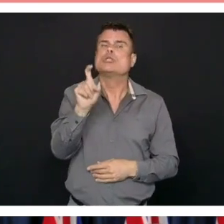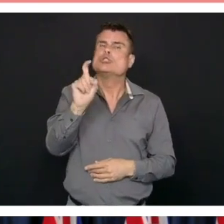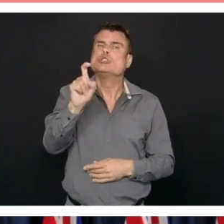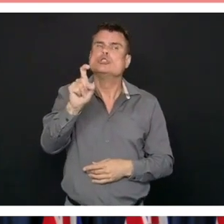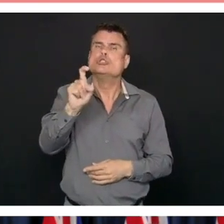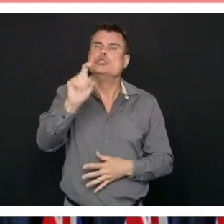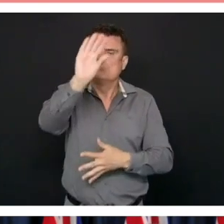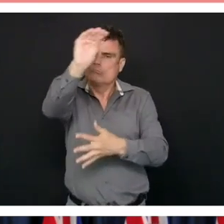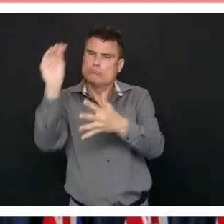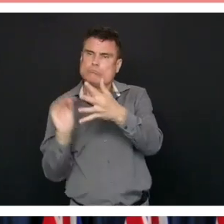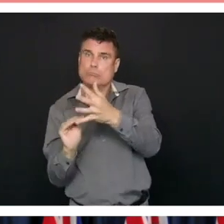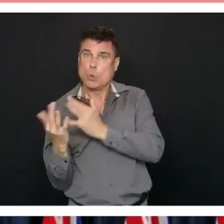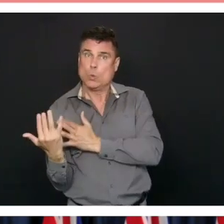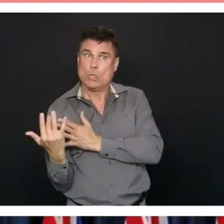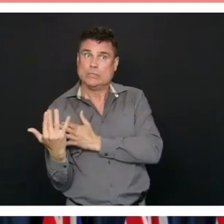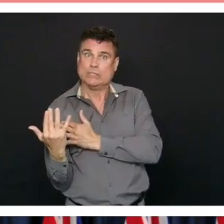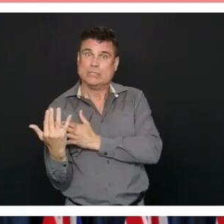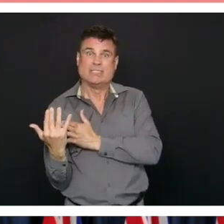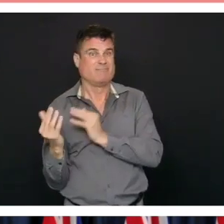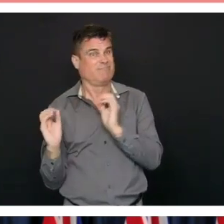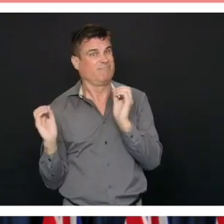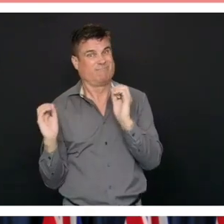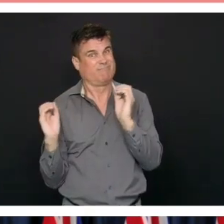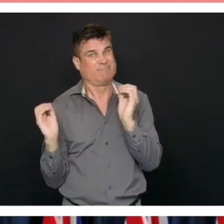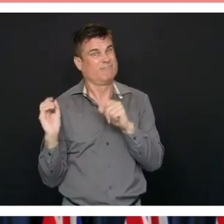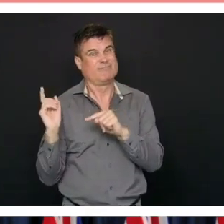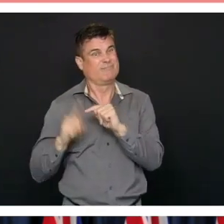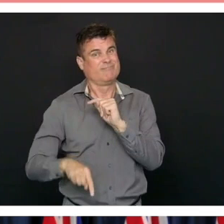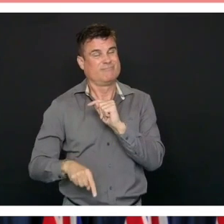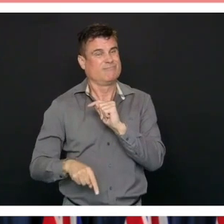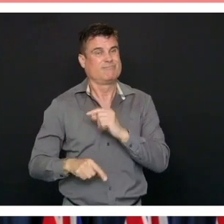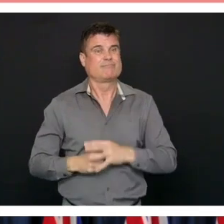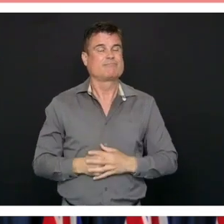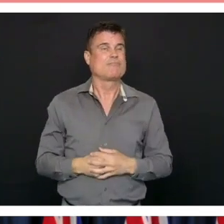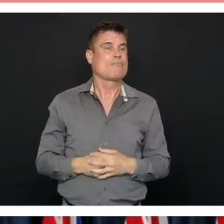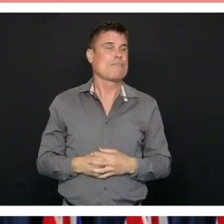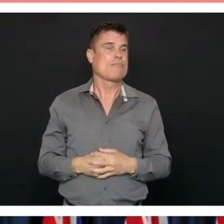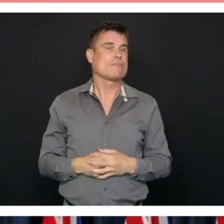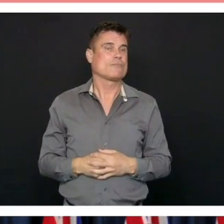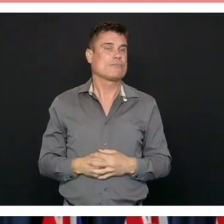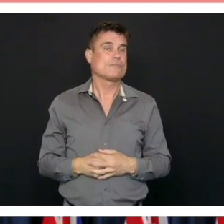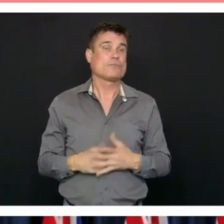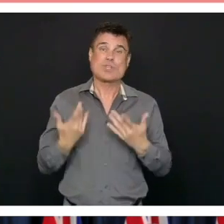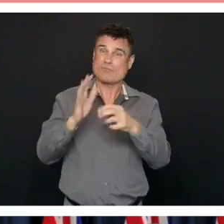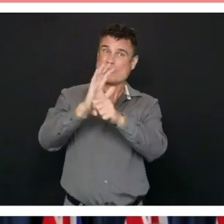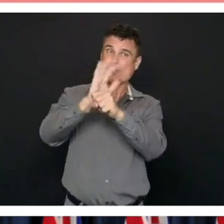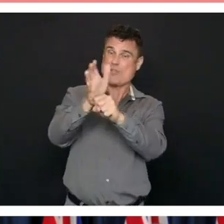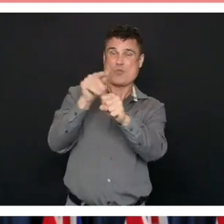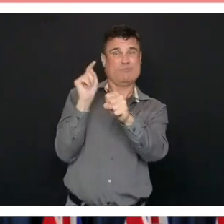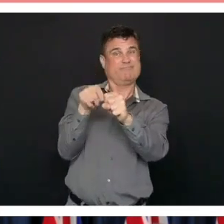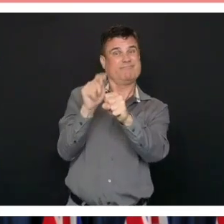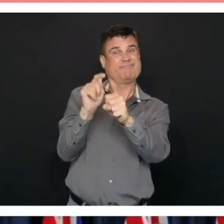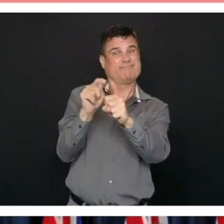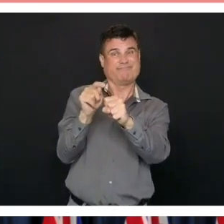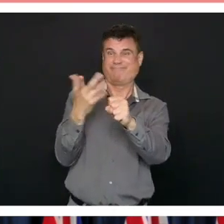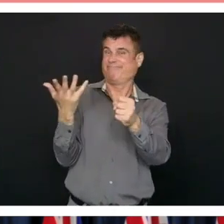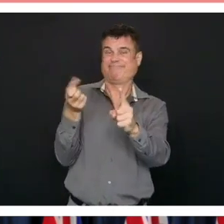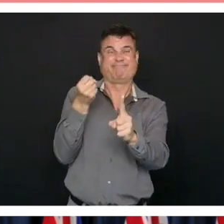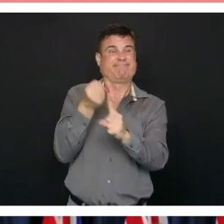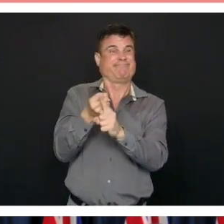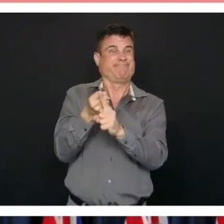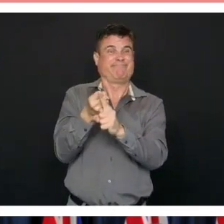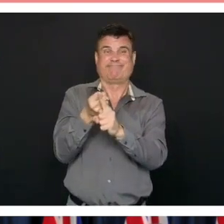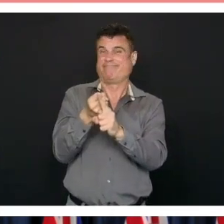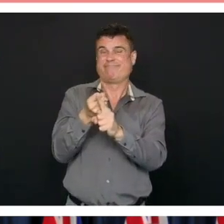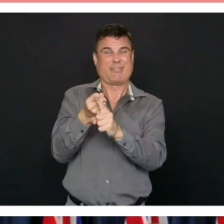lists. And that is another significant thing we have to deal with. The COVID-19 has wiped out many of the gains we had made